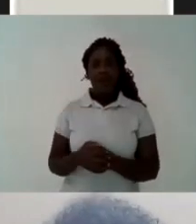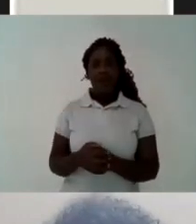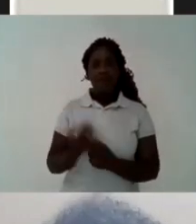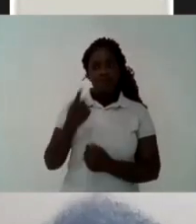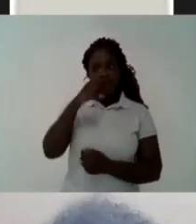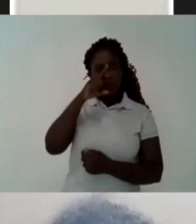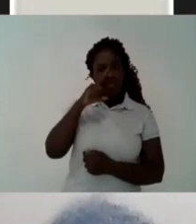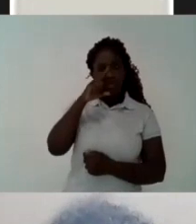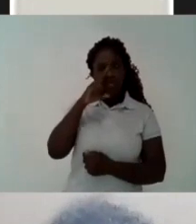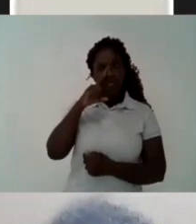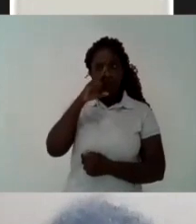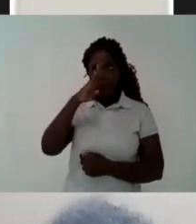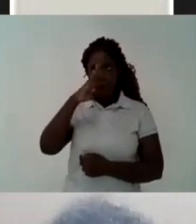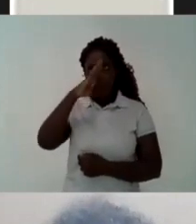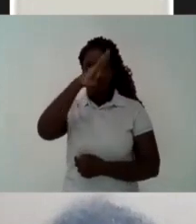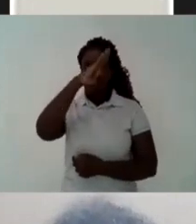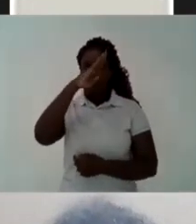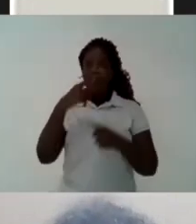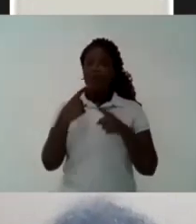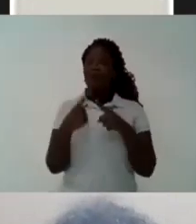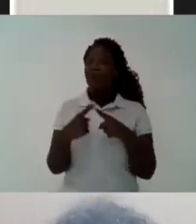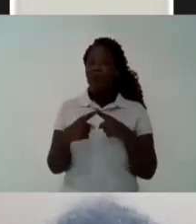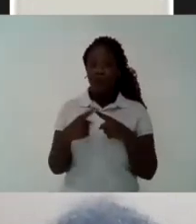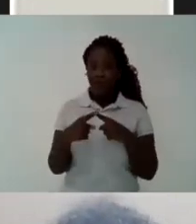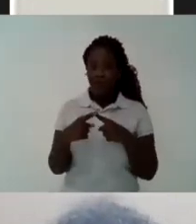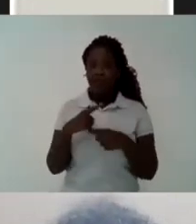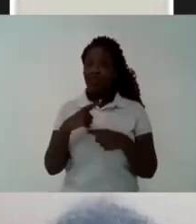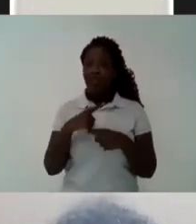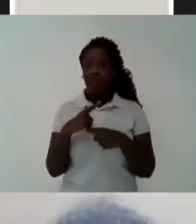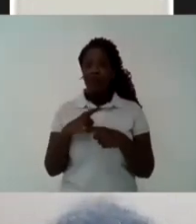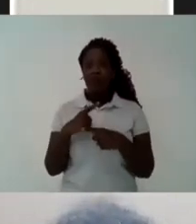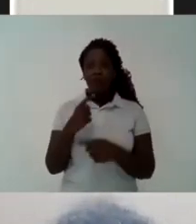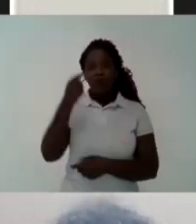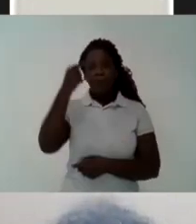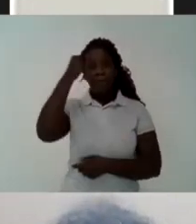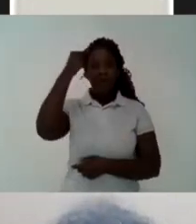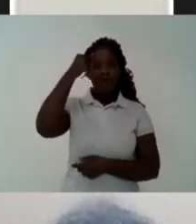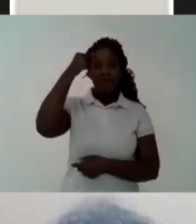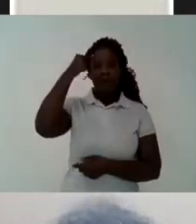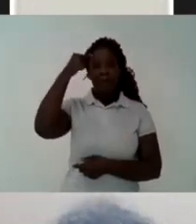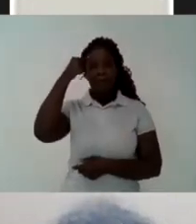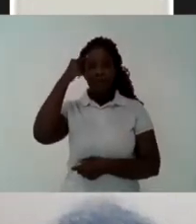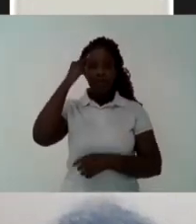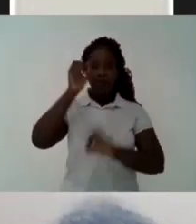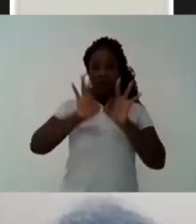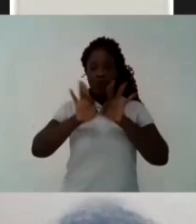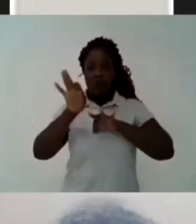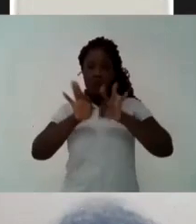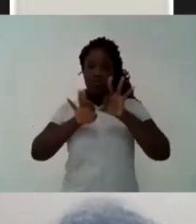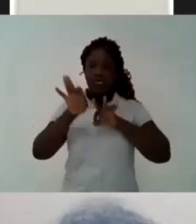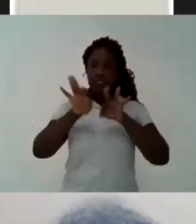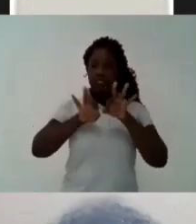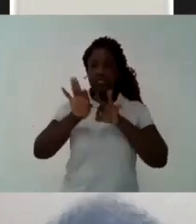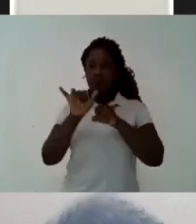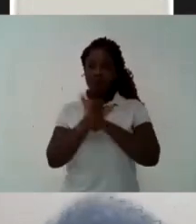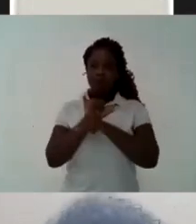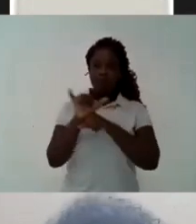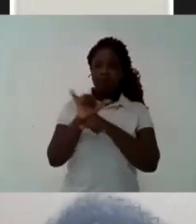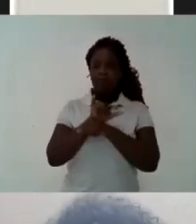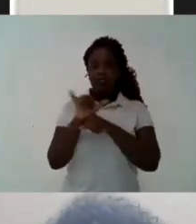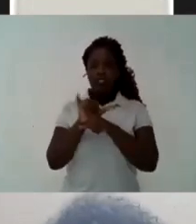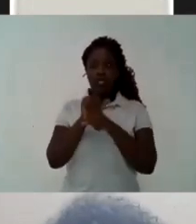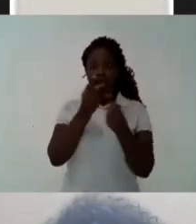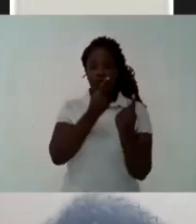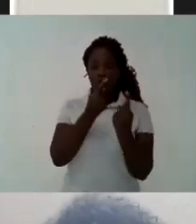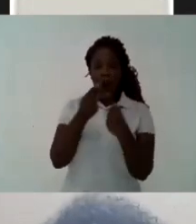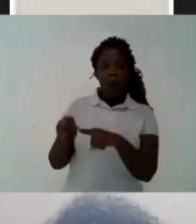Genocide A genocide caused by Bolsonaro So the university has this role